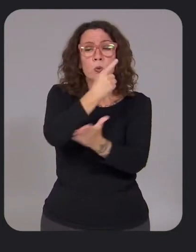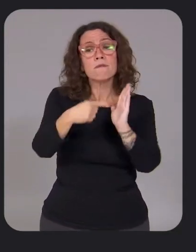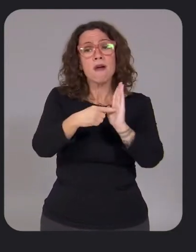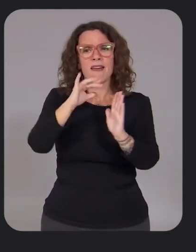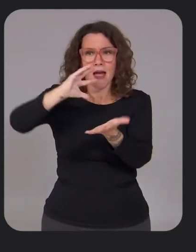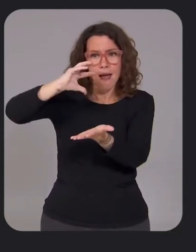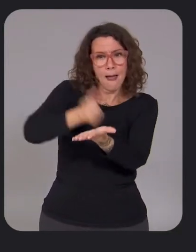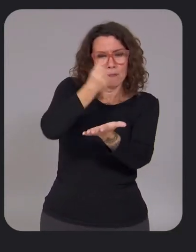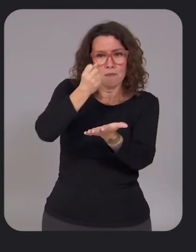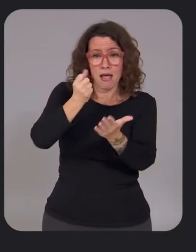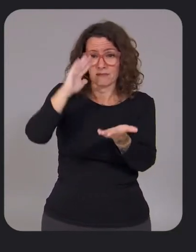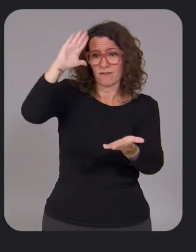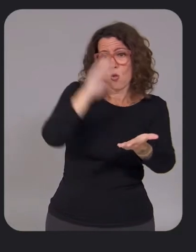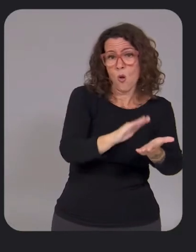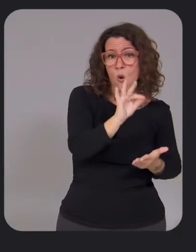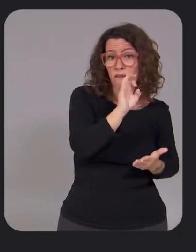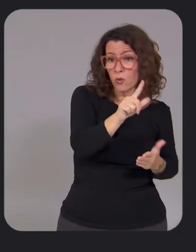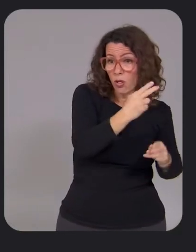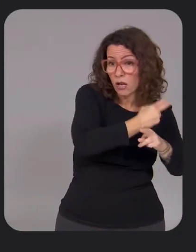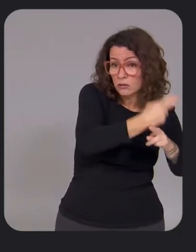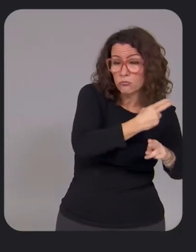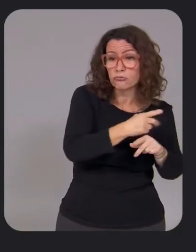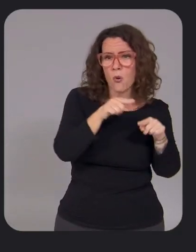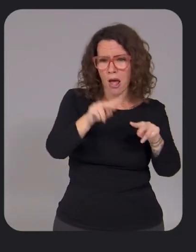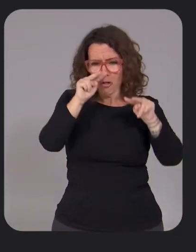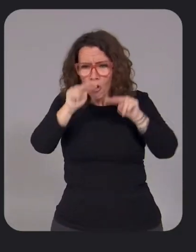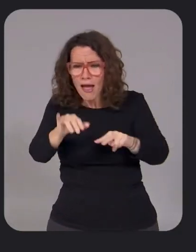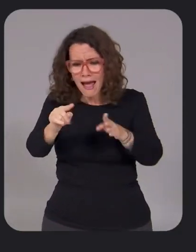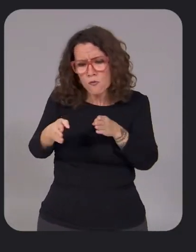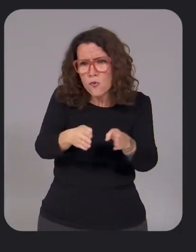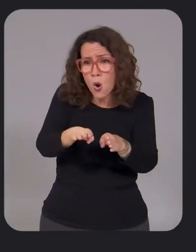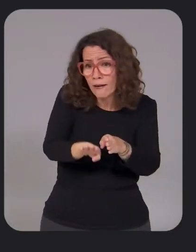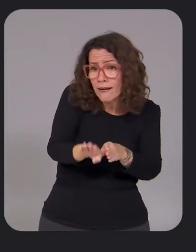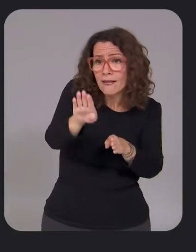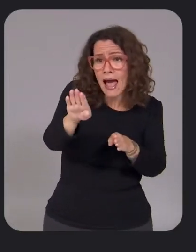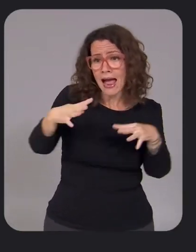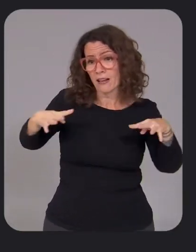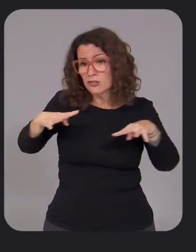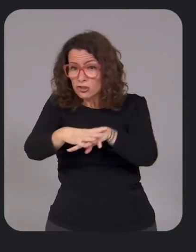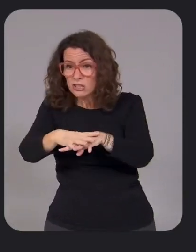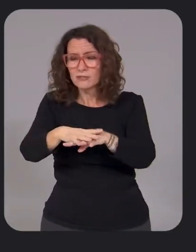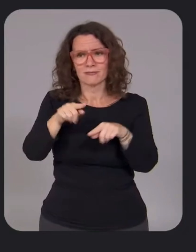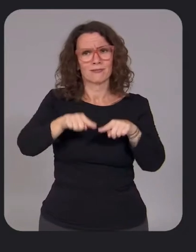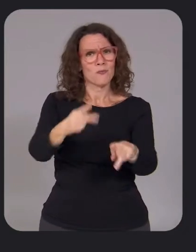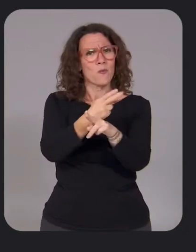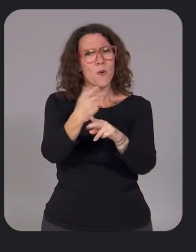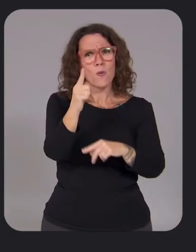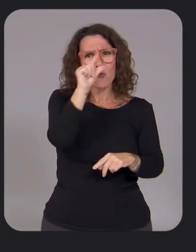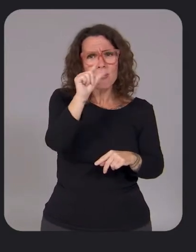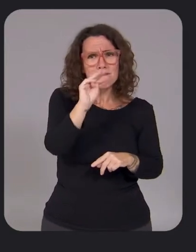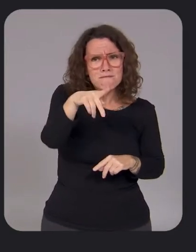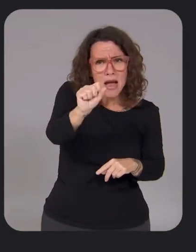looking at key factors like road incline and congestion. All while using Google Maps AI powered traffic predictions.